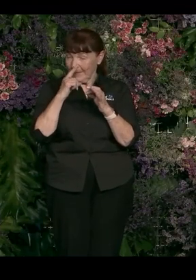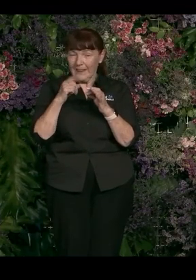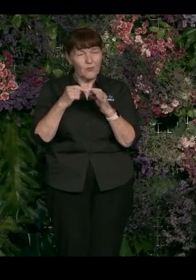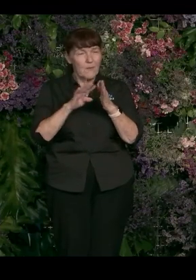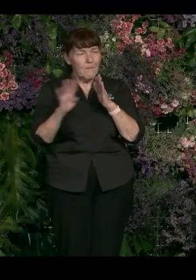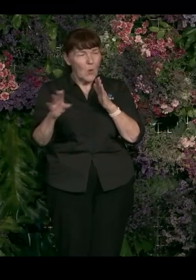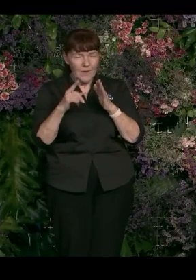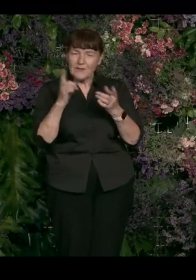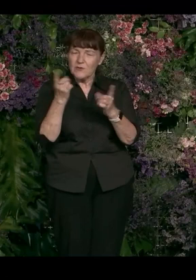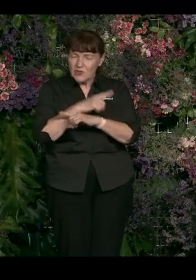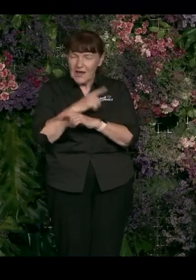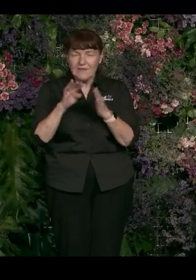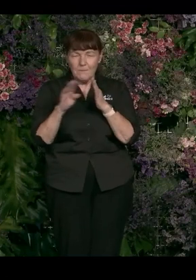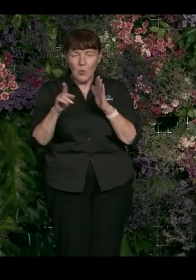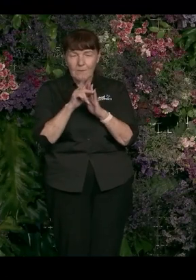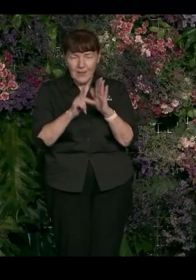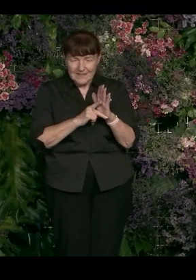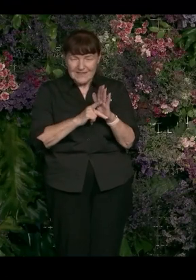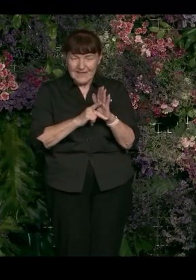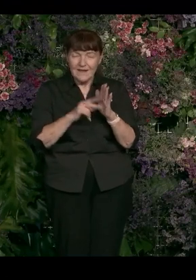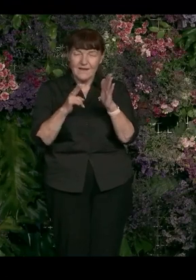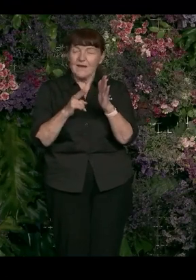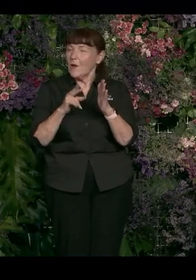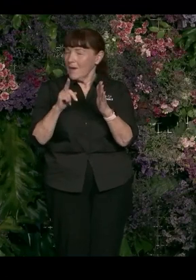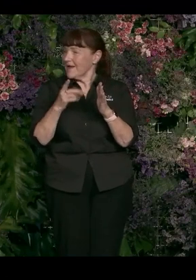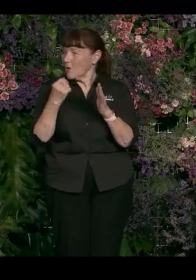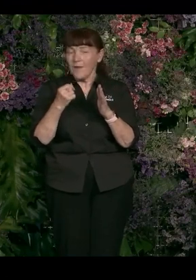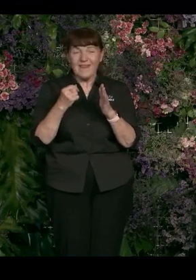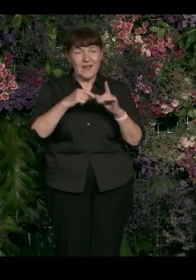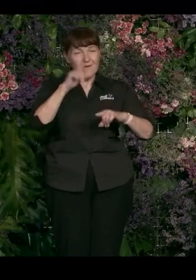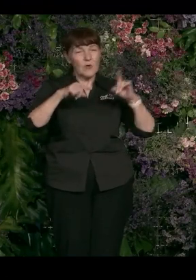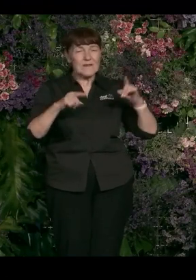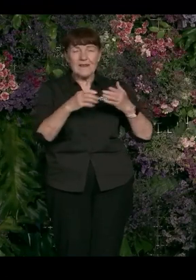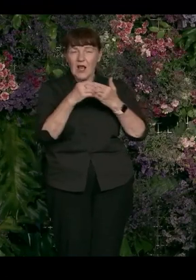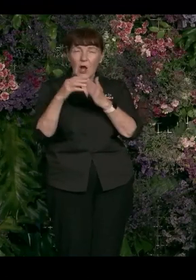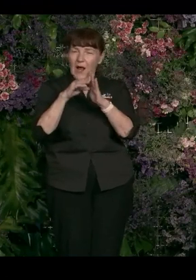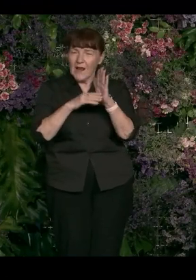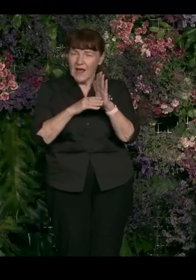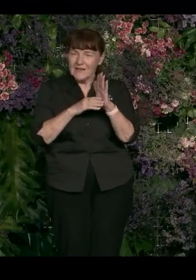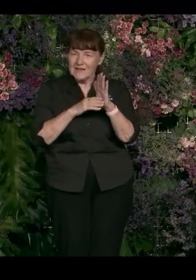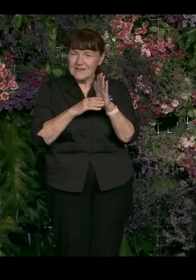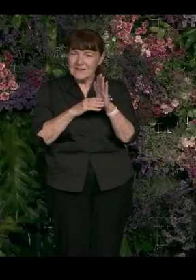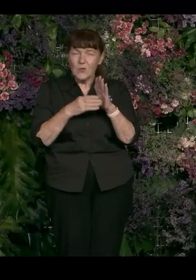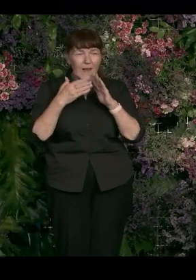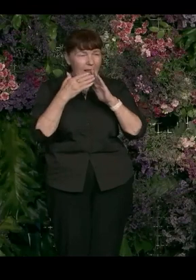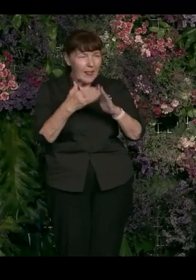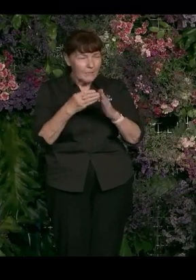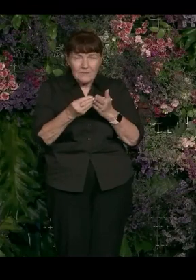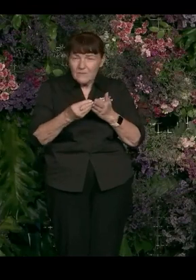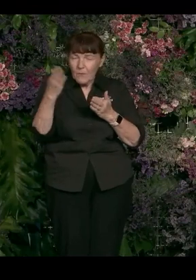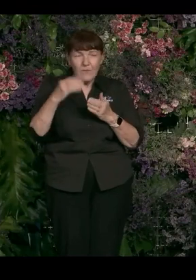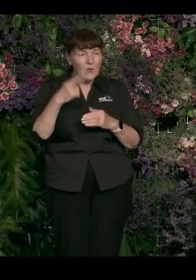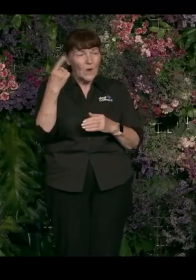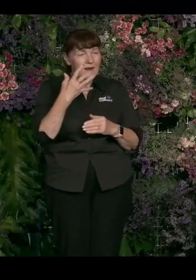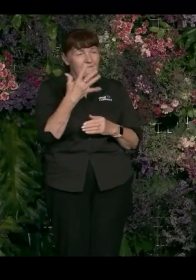to change board policies. We were able to get the NASDAQ in the United States to amend their board diversity guidelines. We helped them with their SEC filing. So all 5